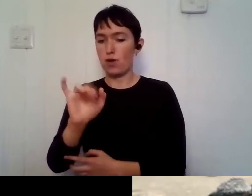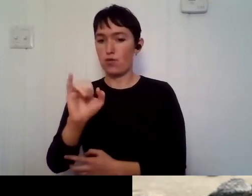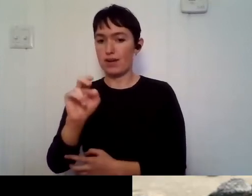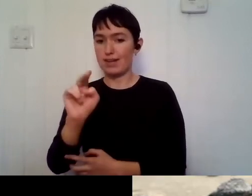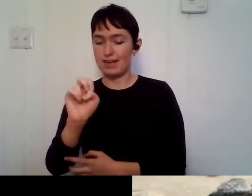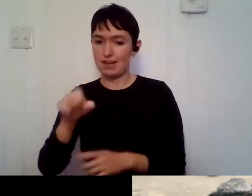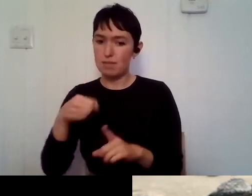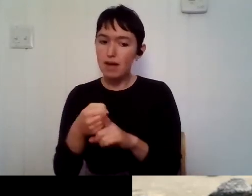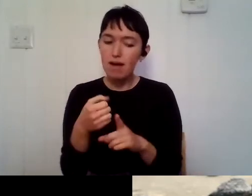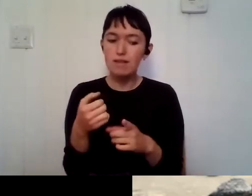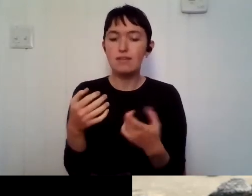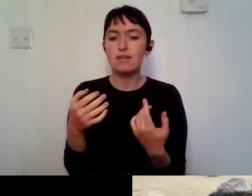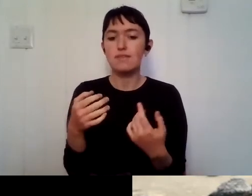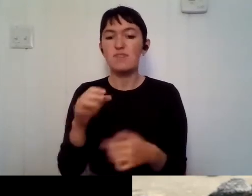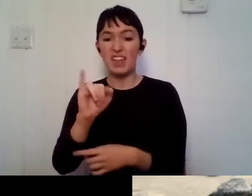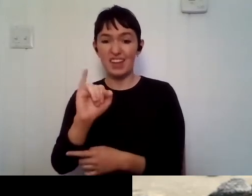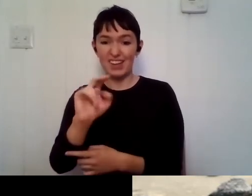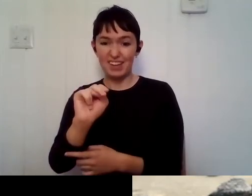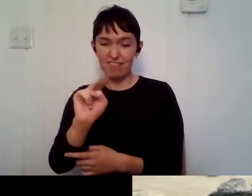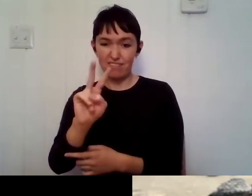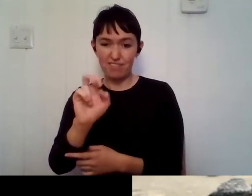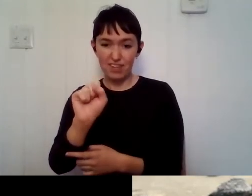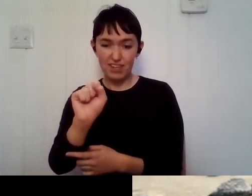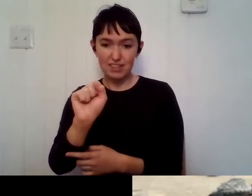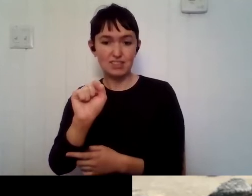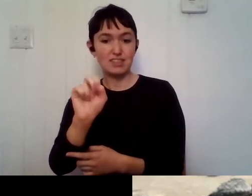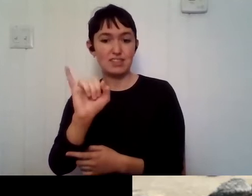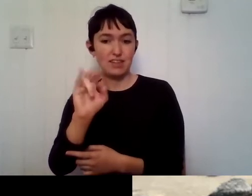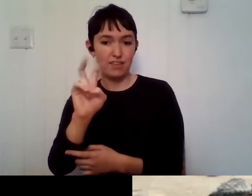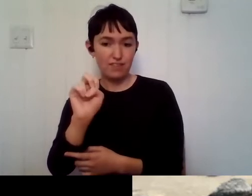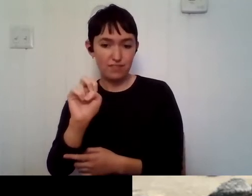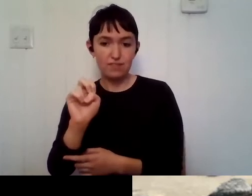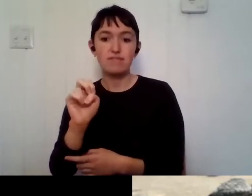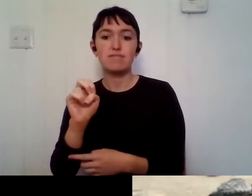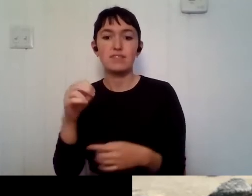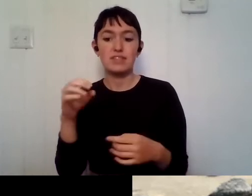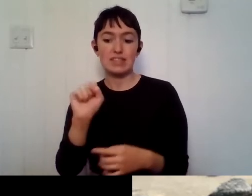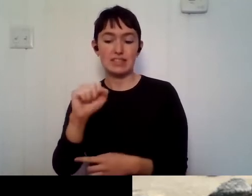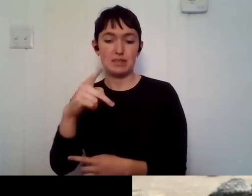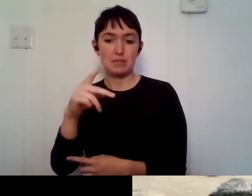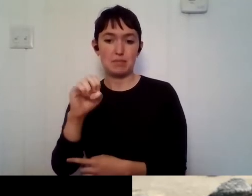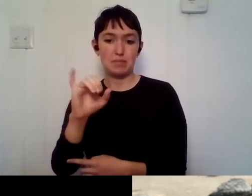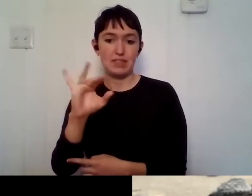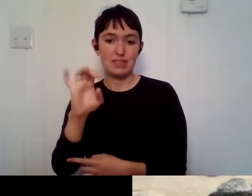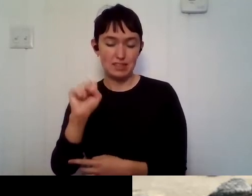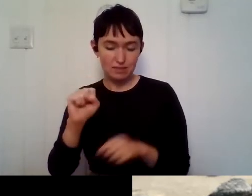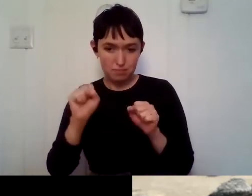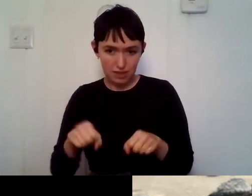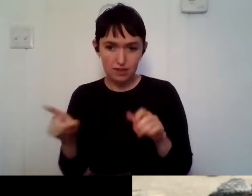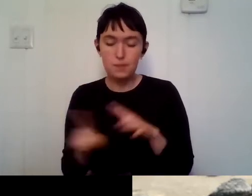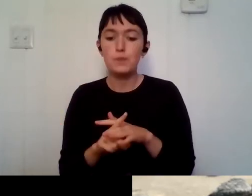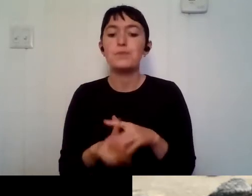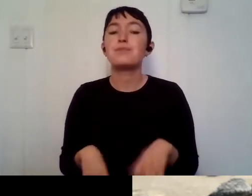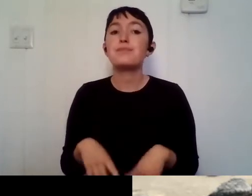um, like lampreys that will come in from the ocean into the great lakes. And Michigan actually is one of the states,